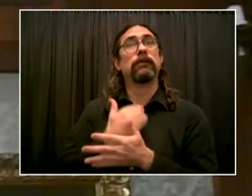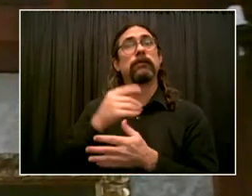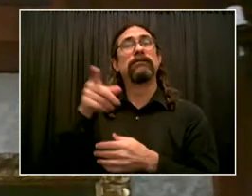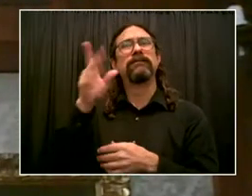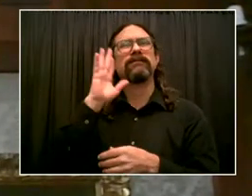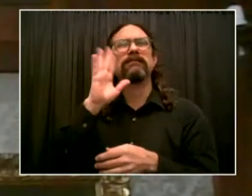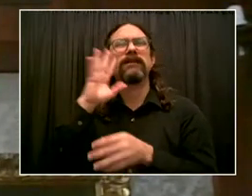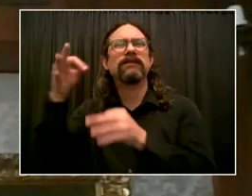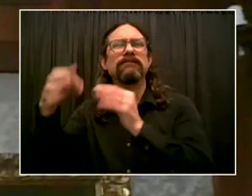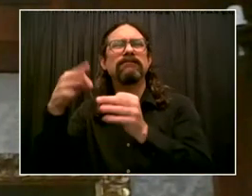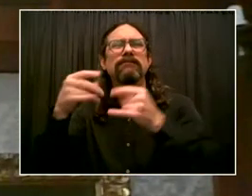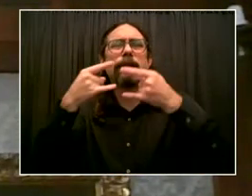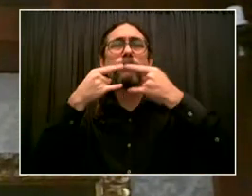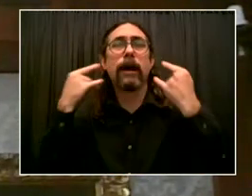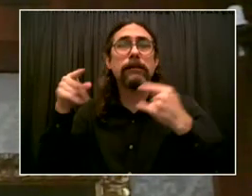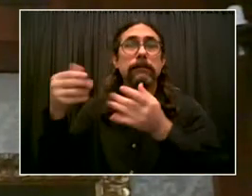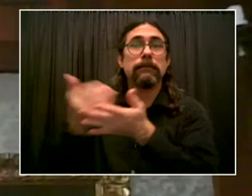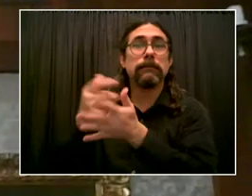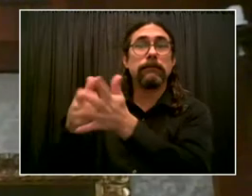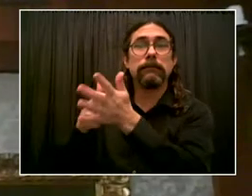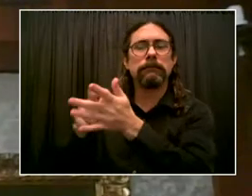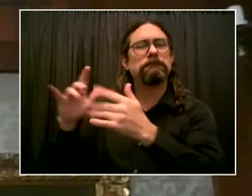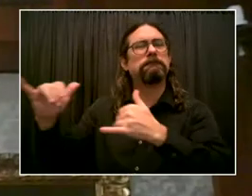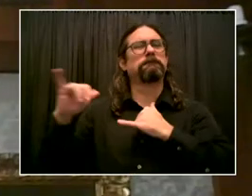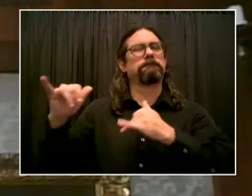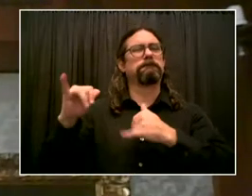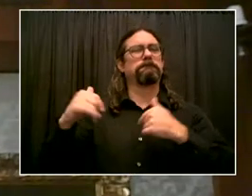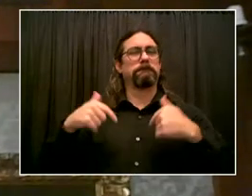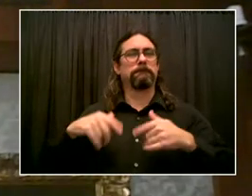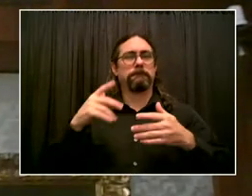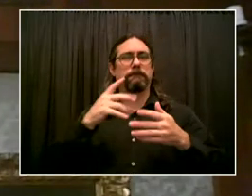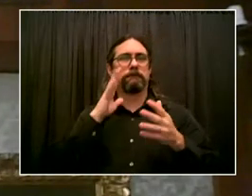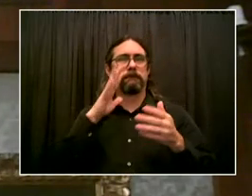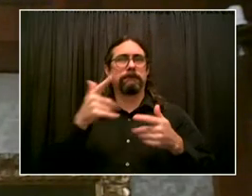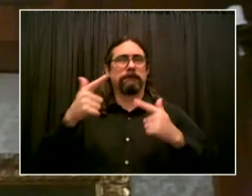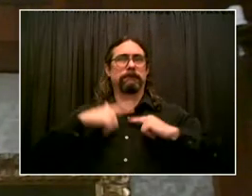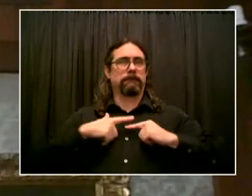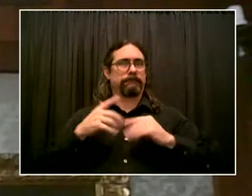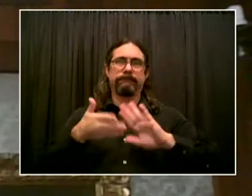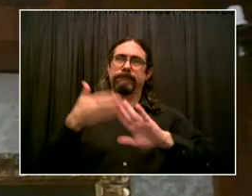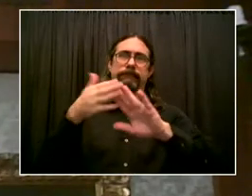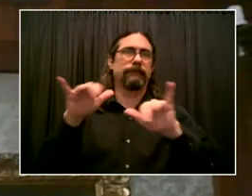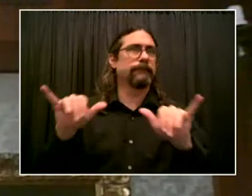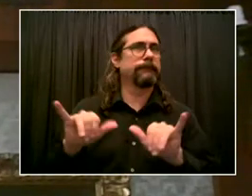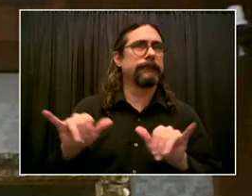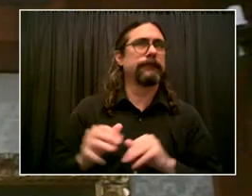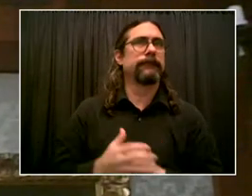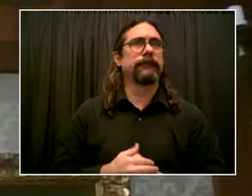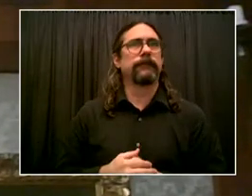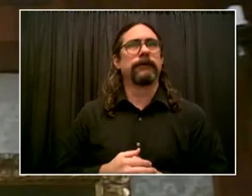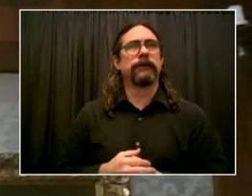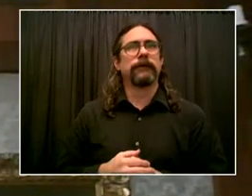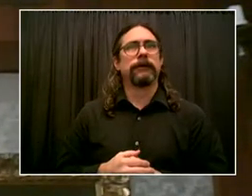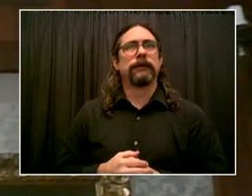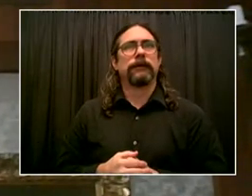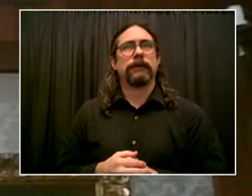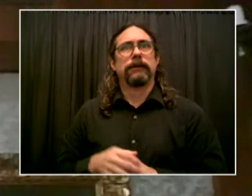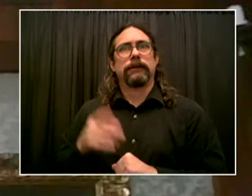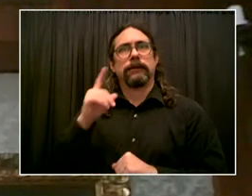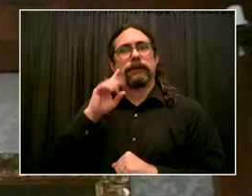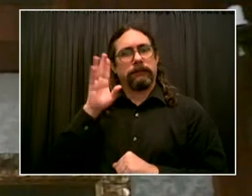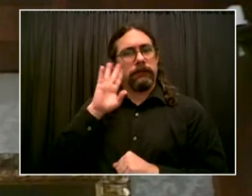as well. Not only did it help us during the flu season, but it could be the assistance we need